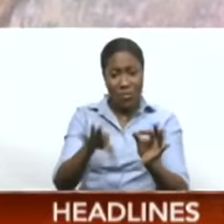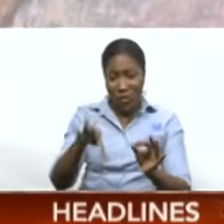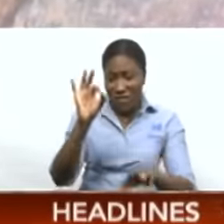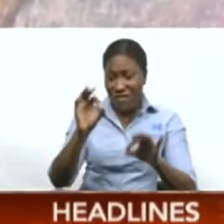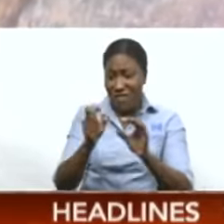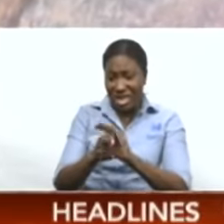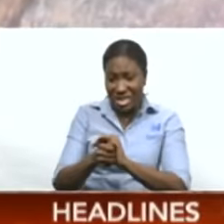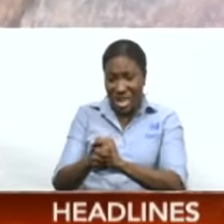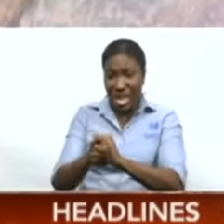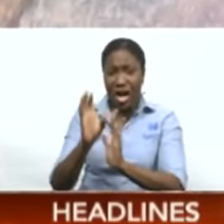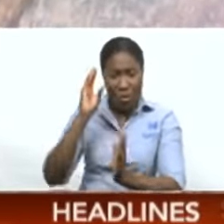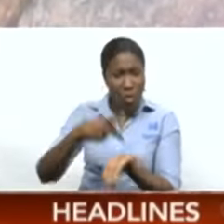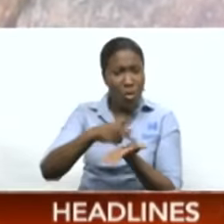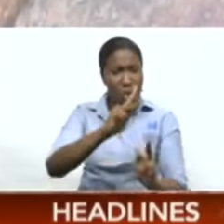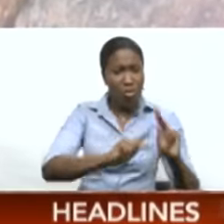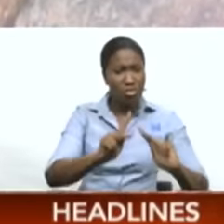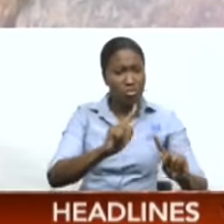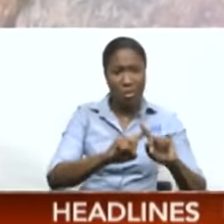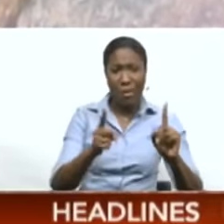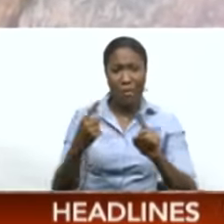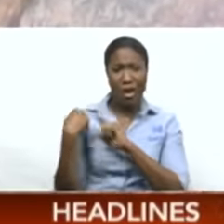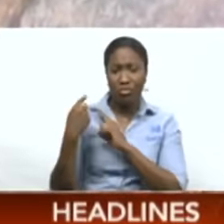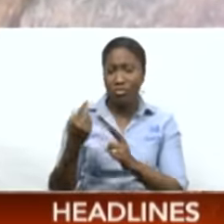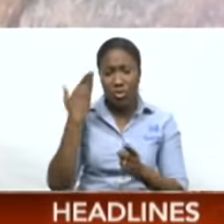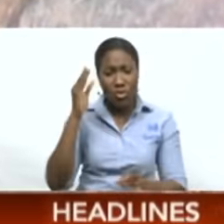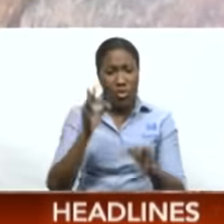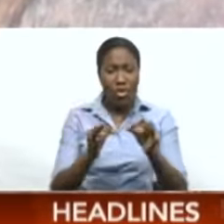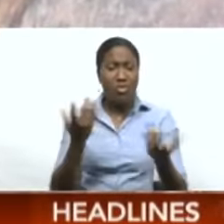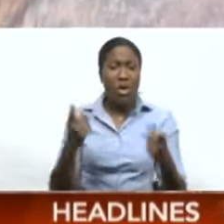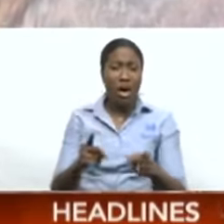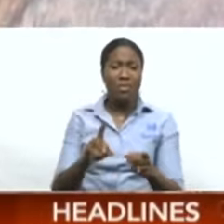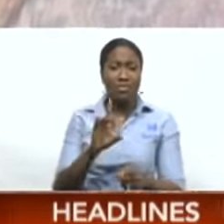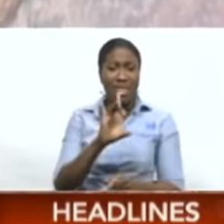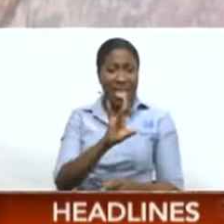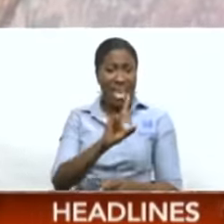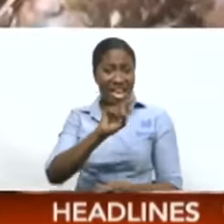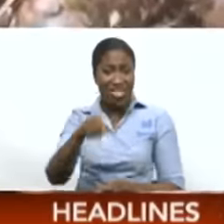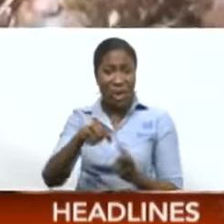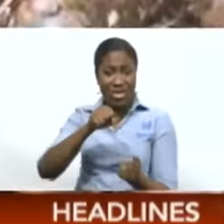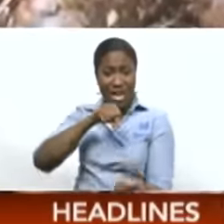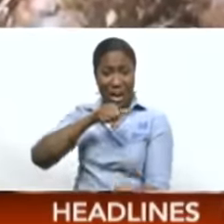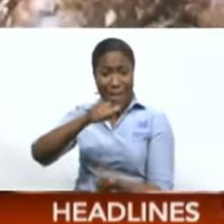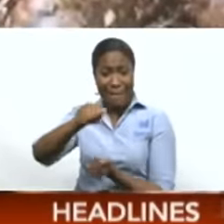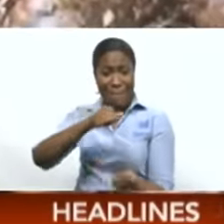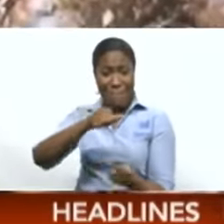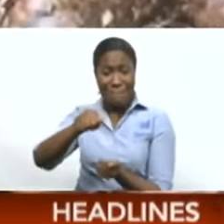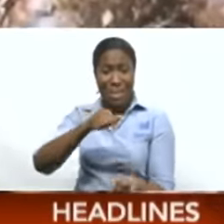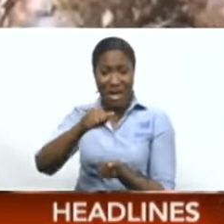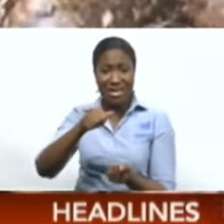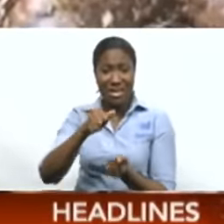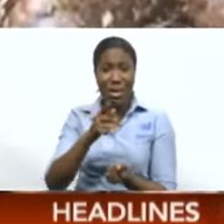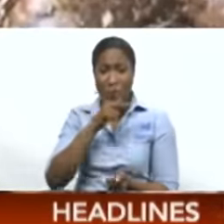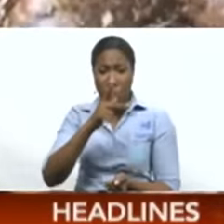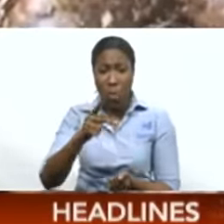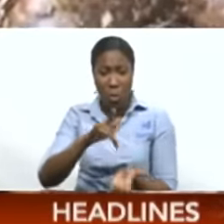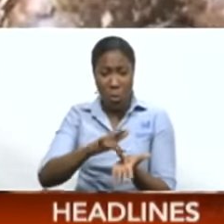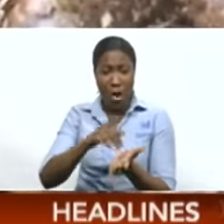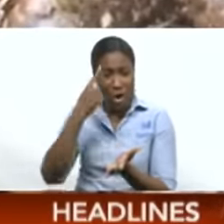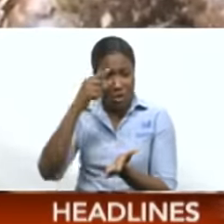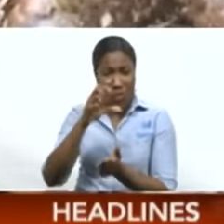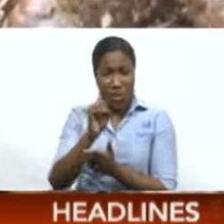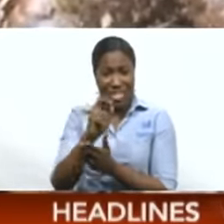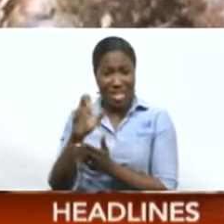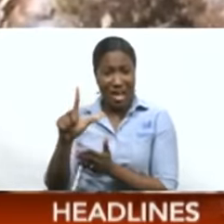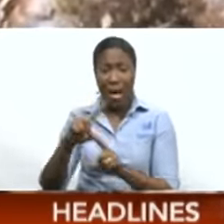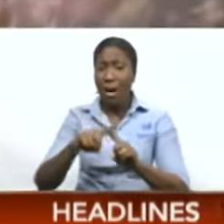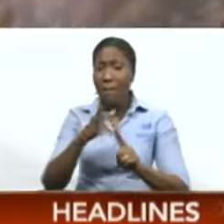sensitization campaign. He said the ministry purchased 8,000 packs of snail bait in July, but farmers are yet to